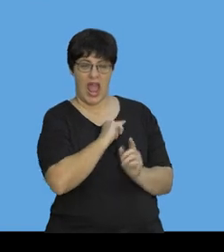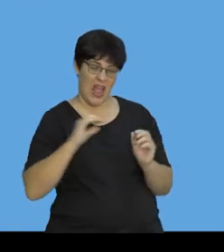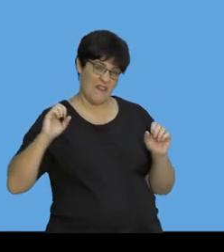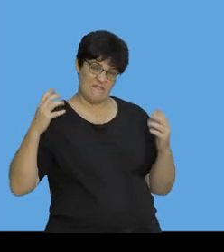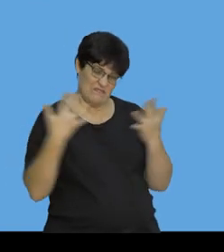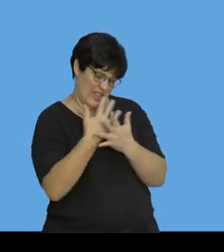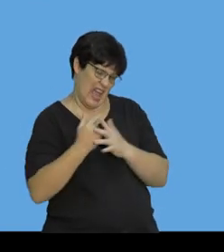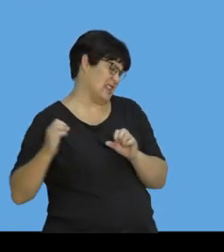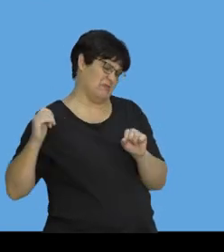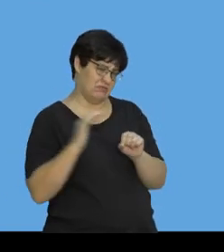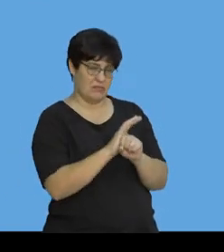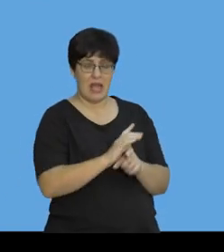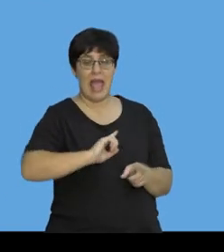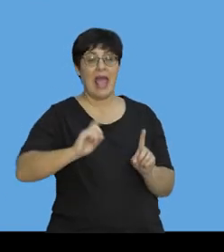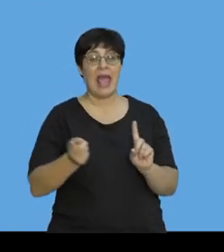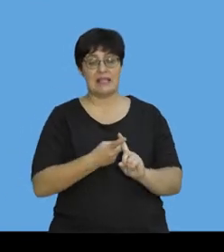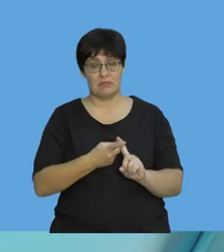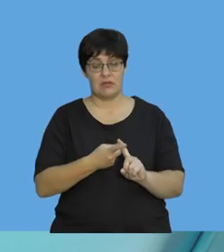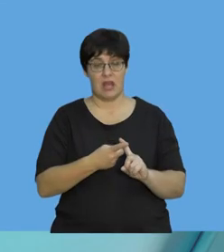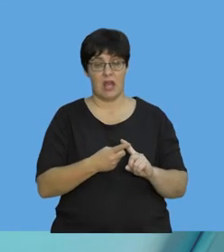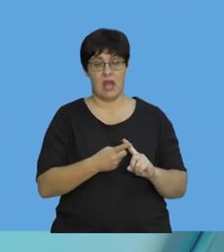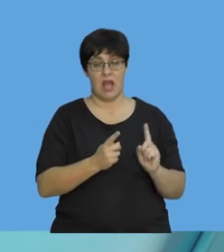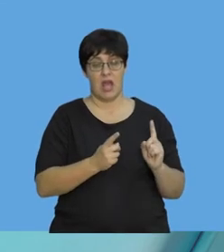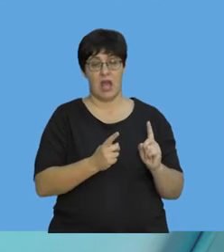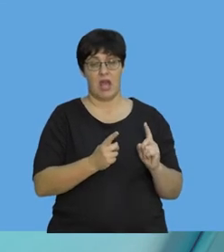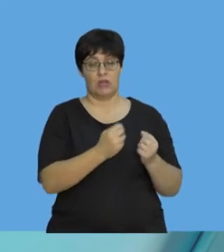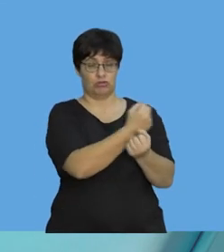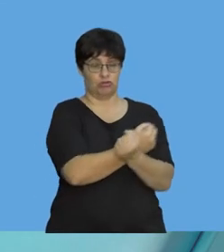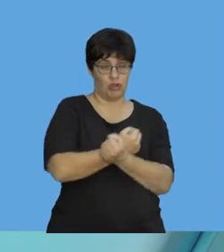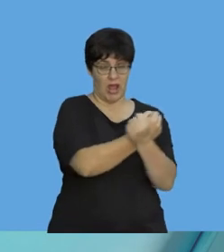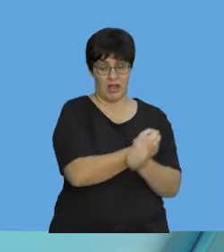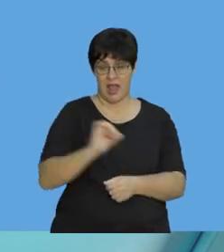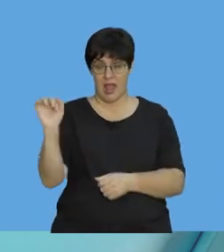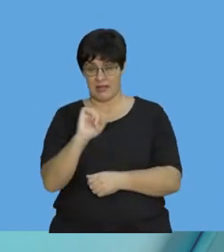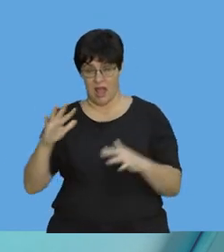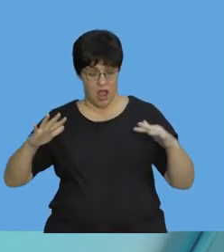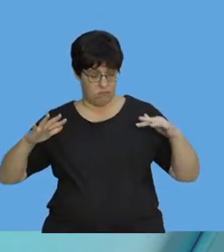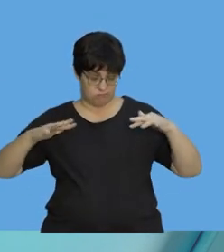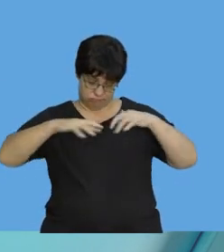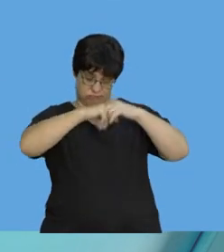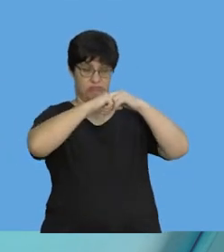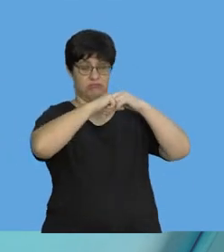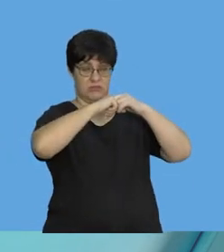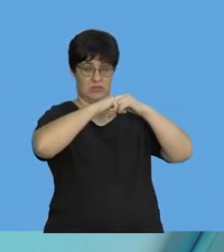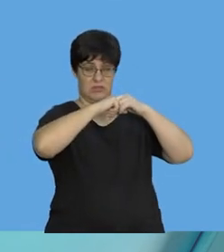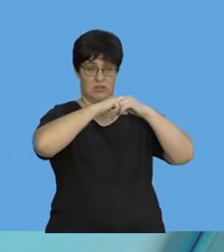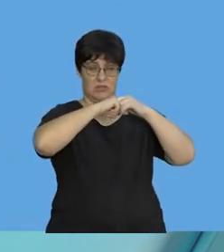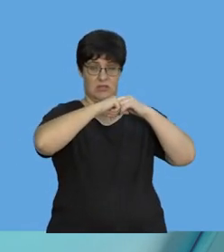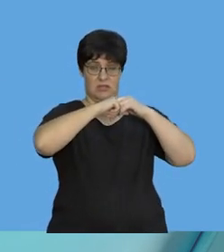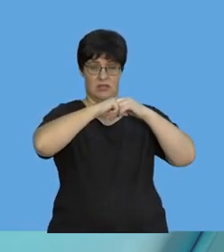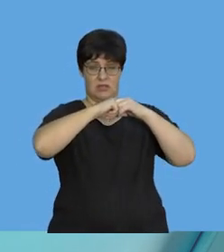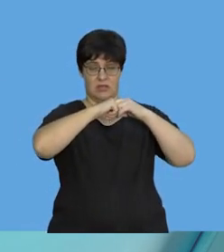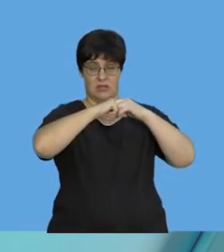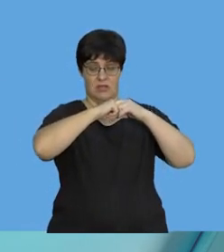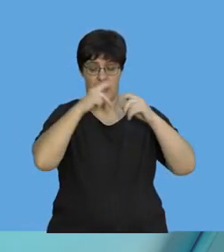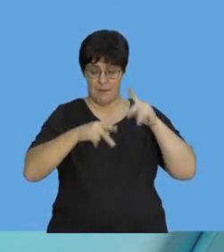of its big acceleration. So in a car accident between a truck and a car, which is what we spoke about at the